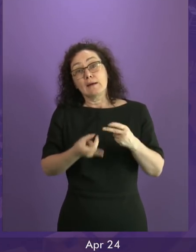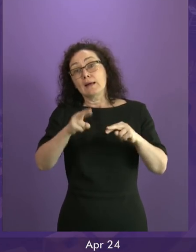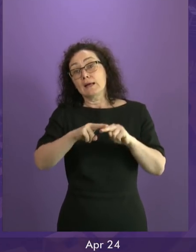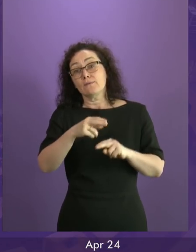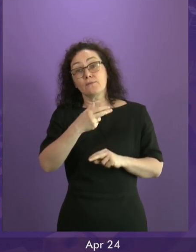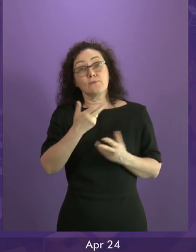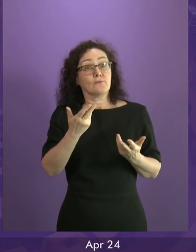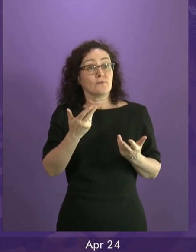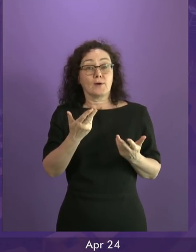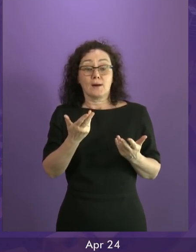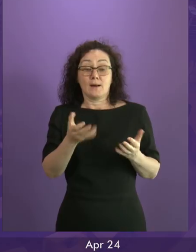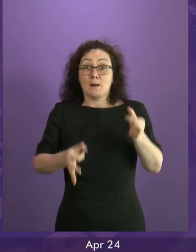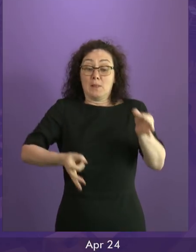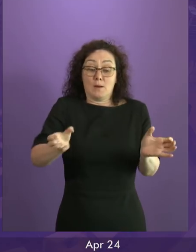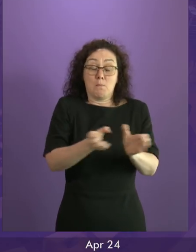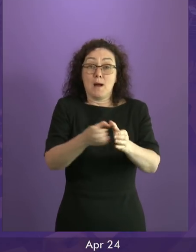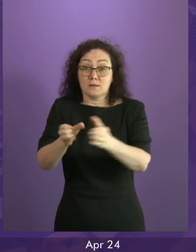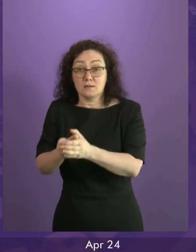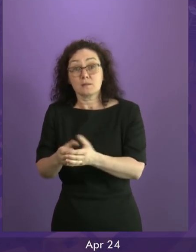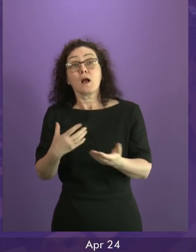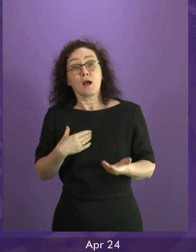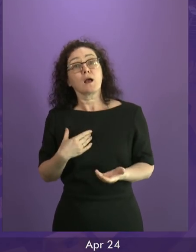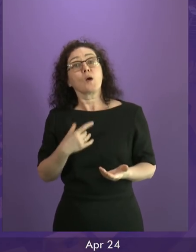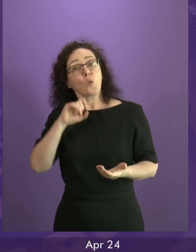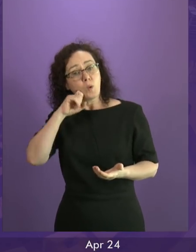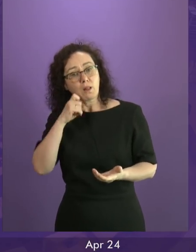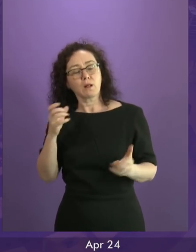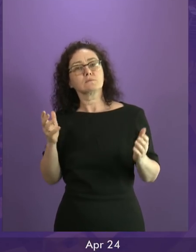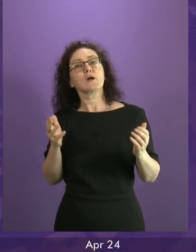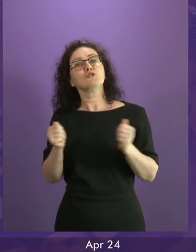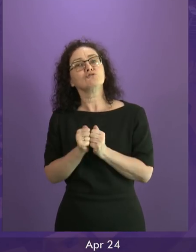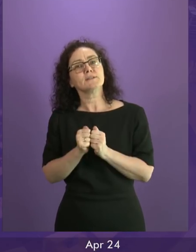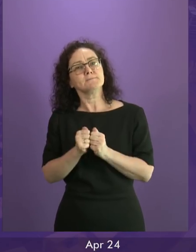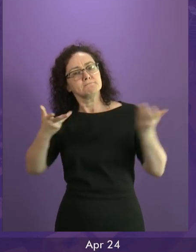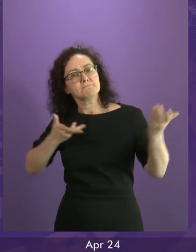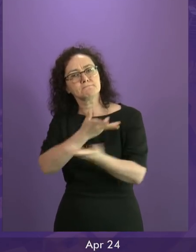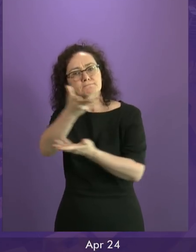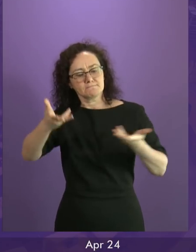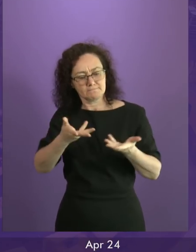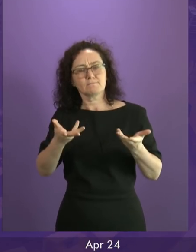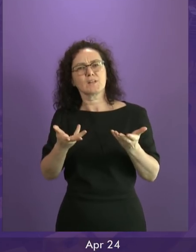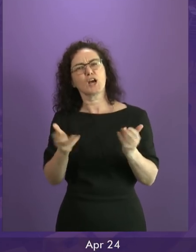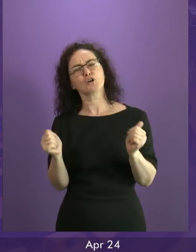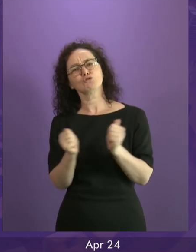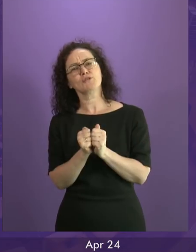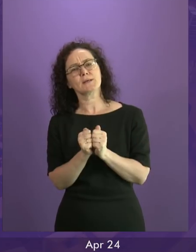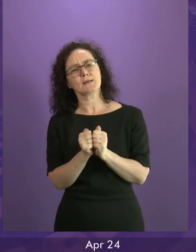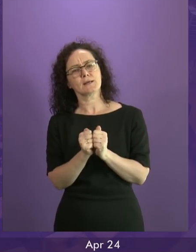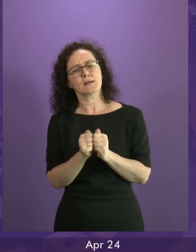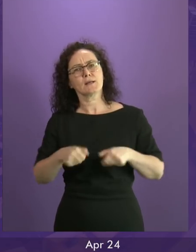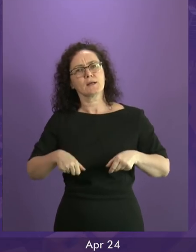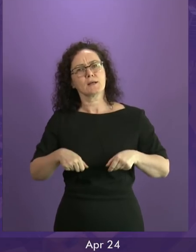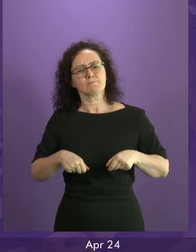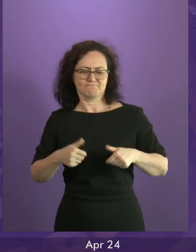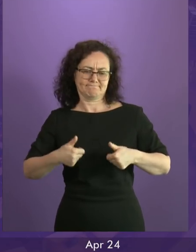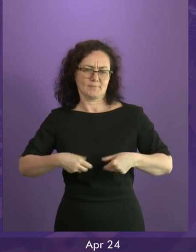on the part of all of the parties in this chamber to come forward and try to find some agreement. I am willing to do that. And as I've